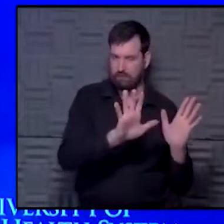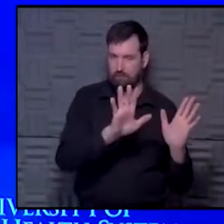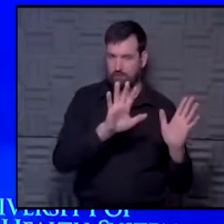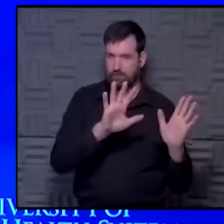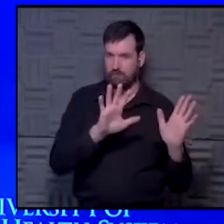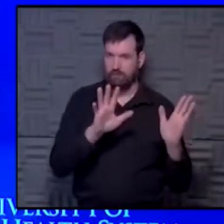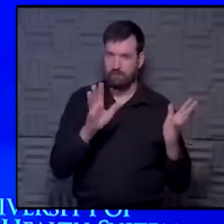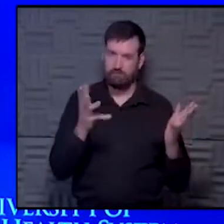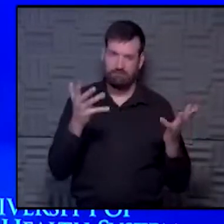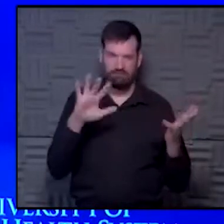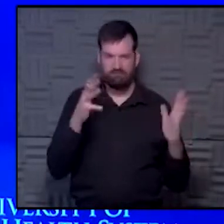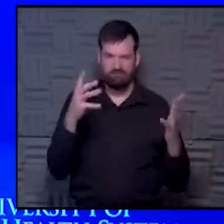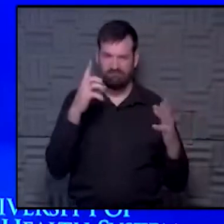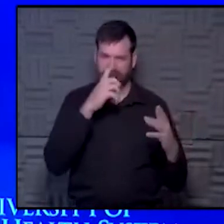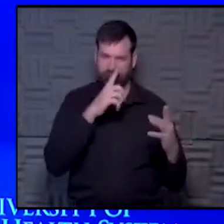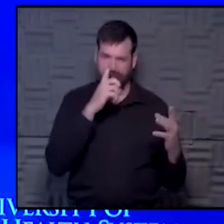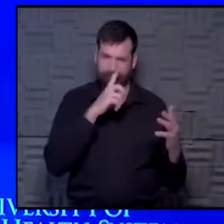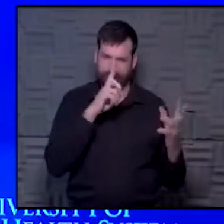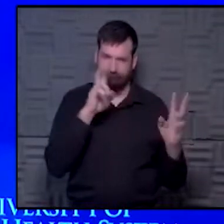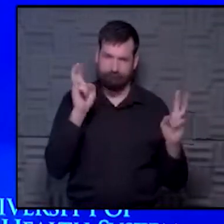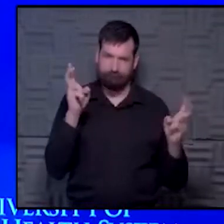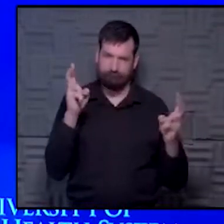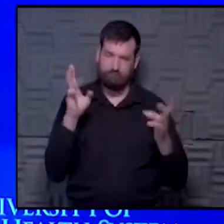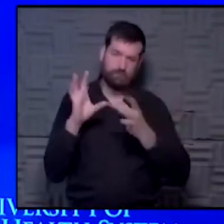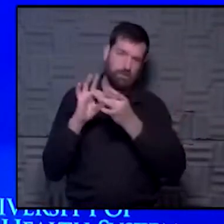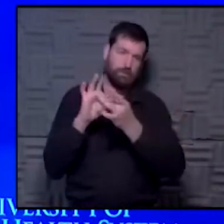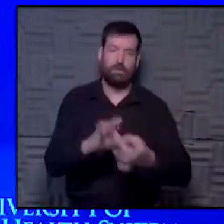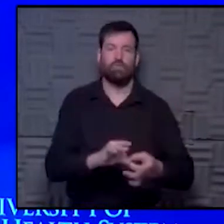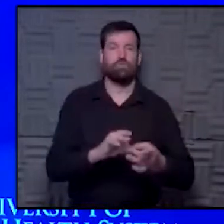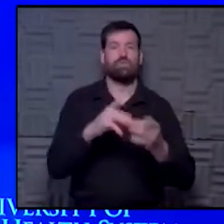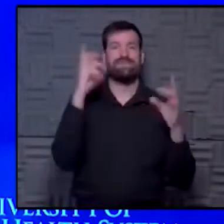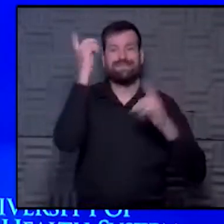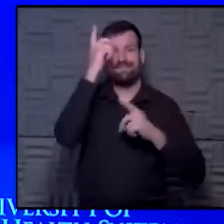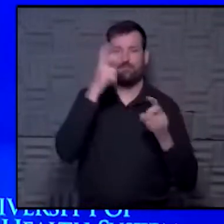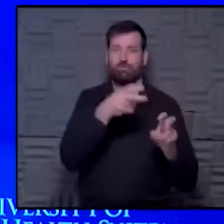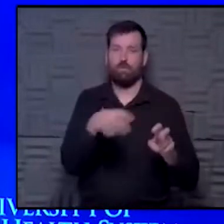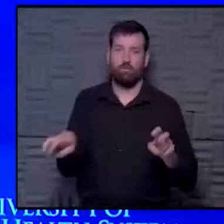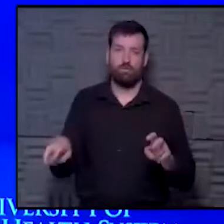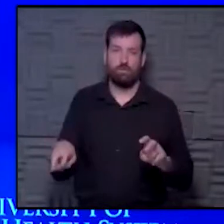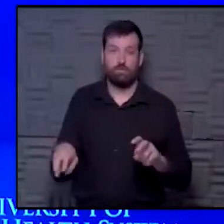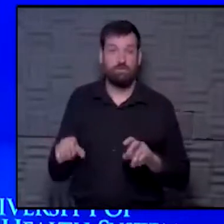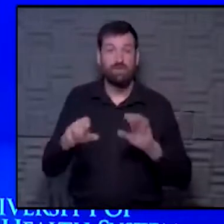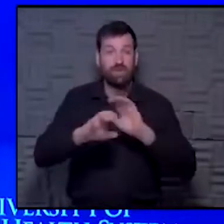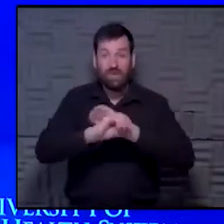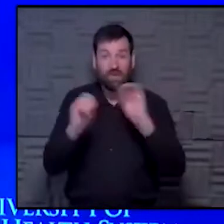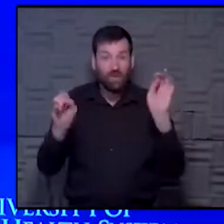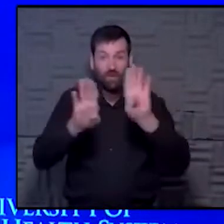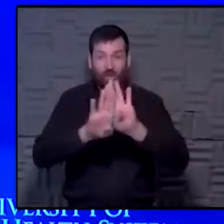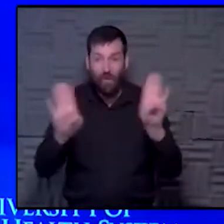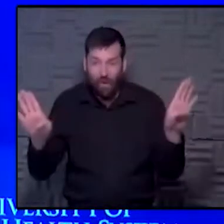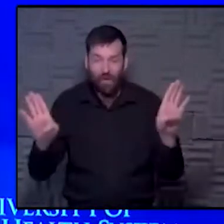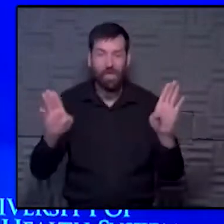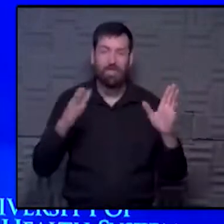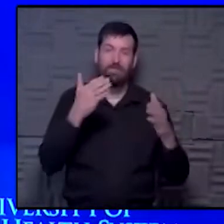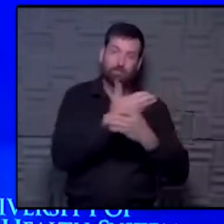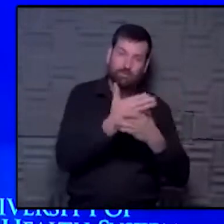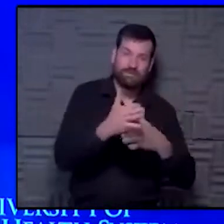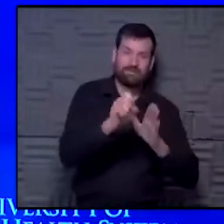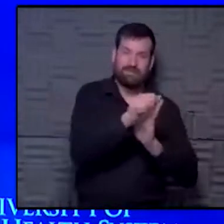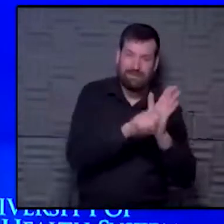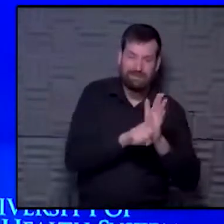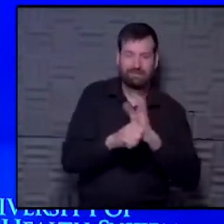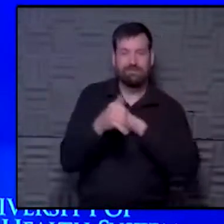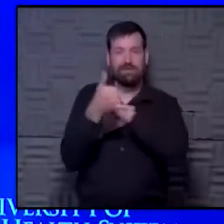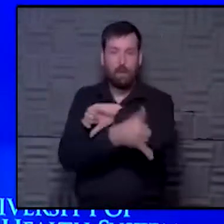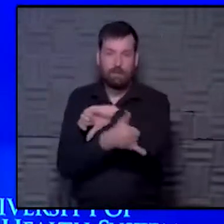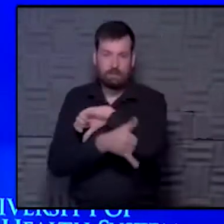effectively artificial as it pertains to disease transmission. There's not a wall that you build around a county or a city or a state. And so